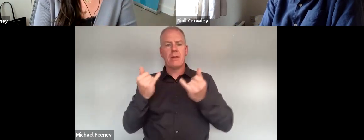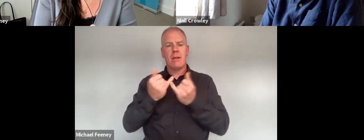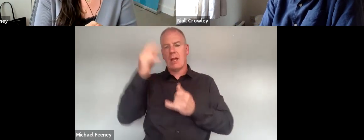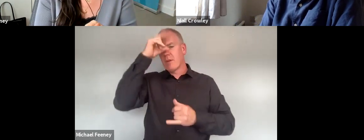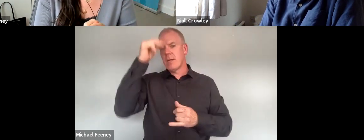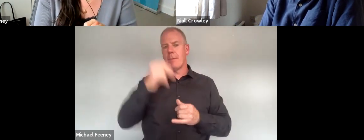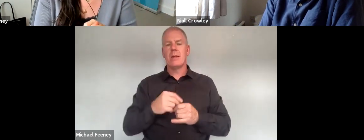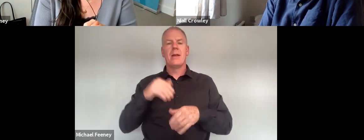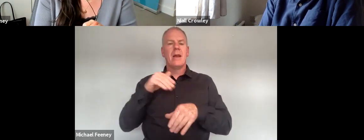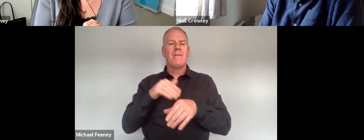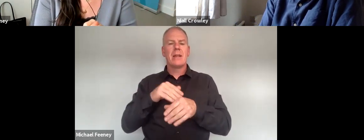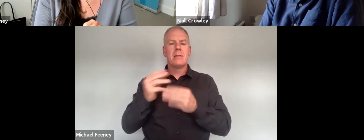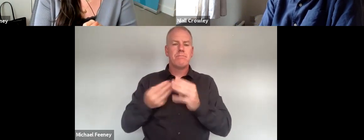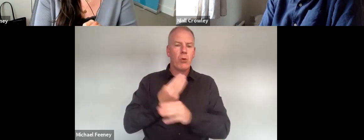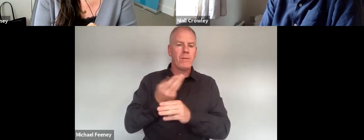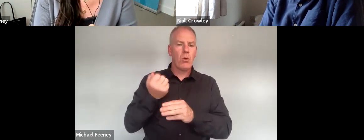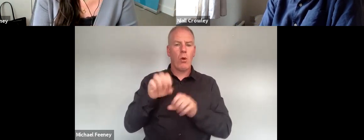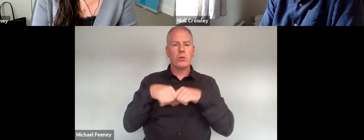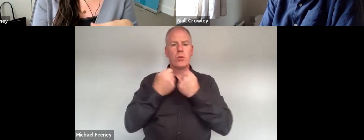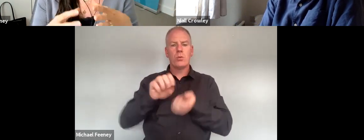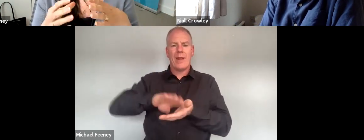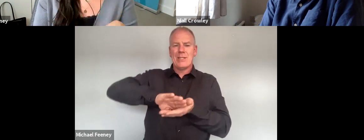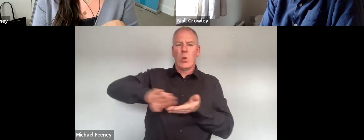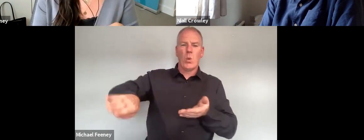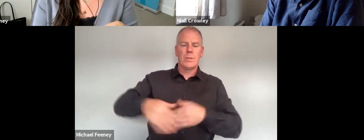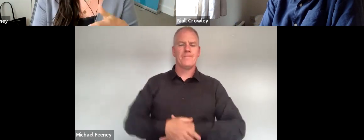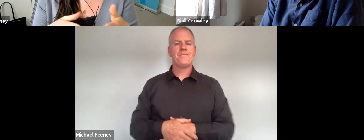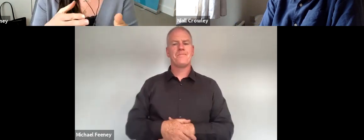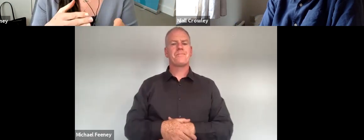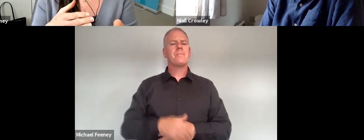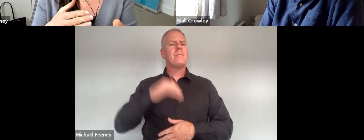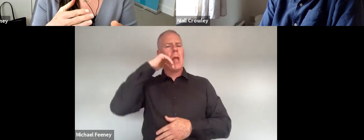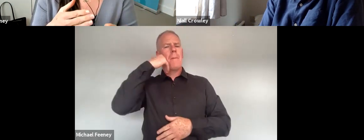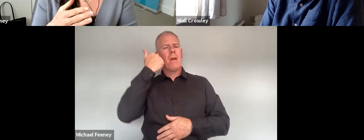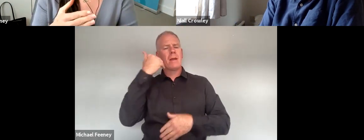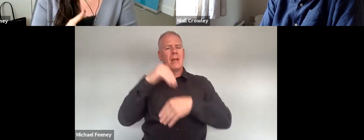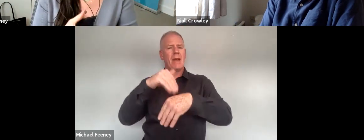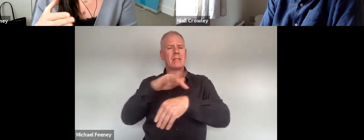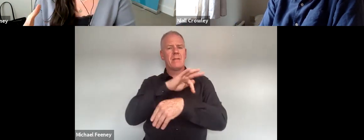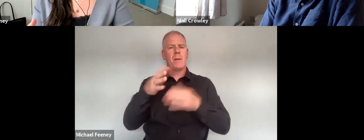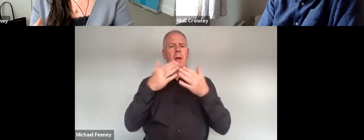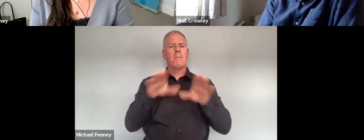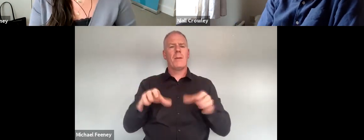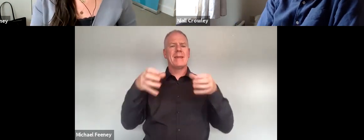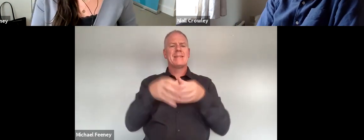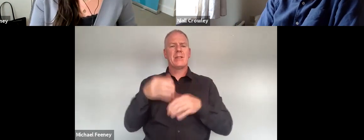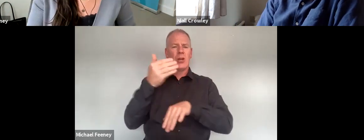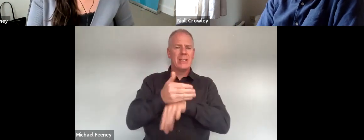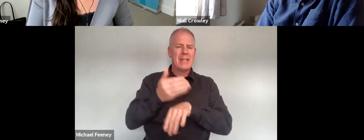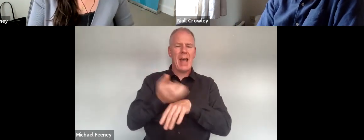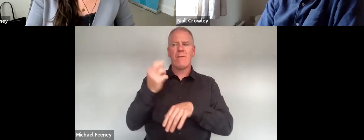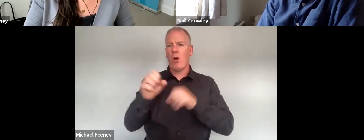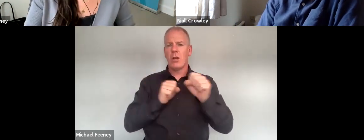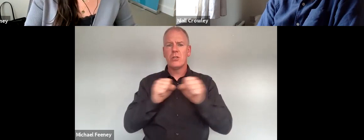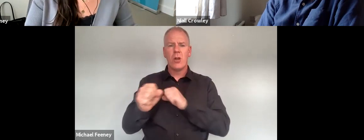example those affecting poverty and social exclusion and the fact that it applies to both public sector staff and service users is a really